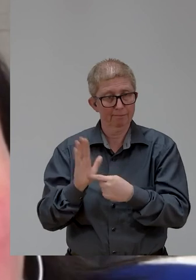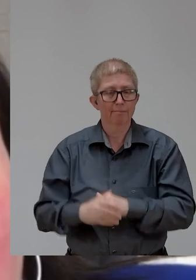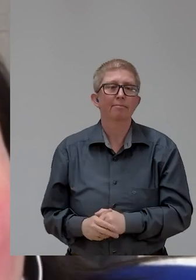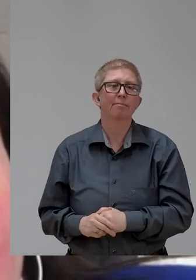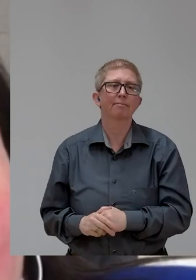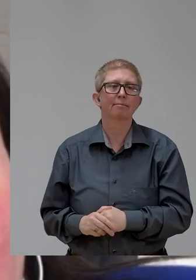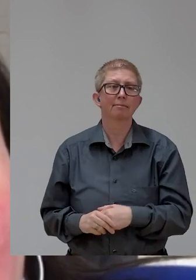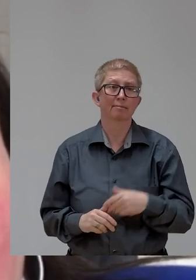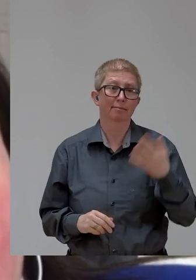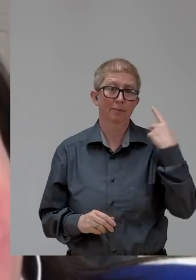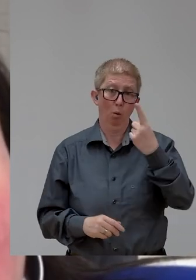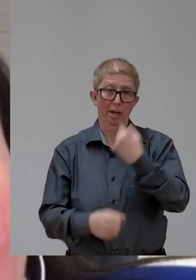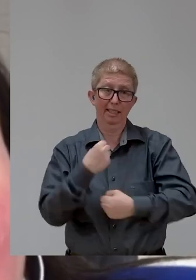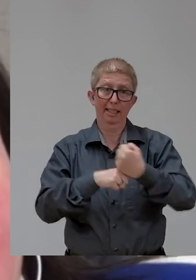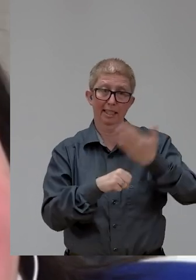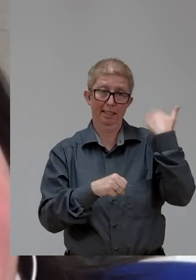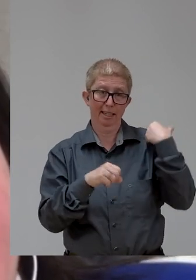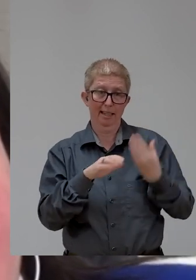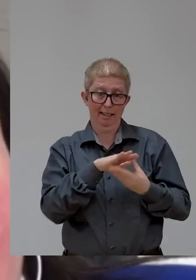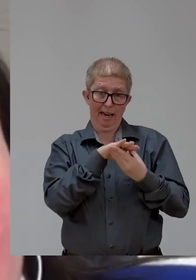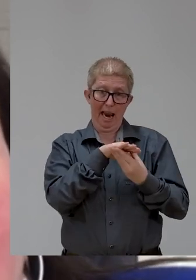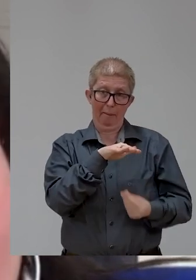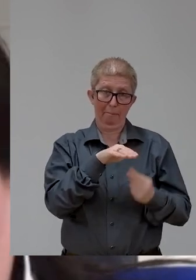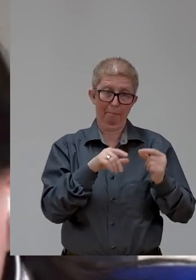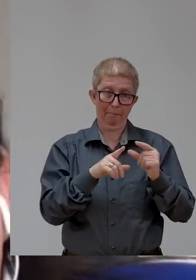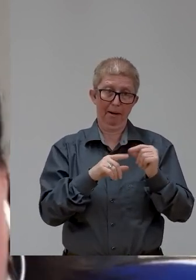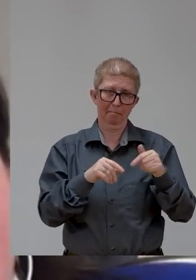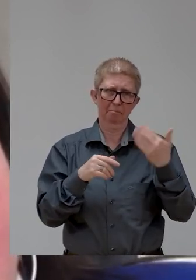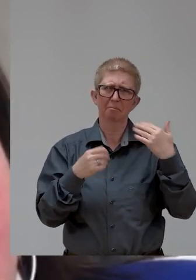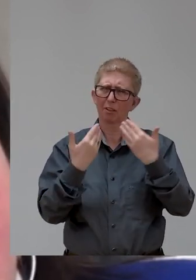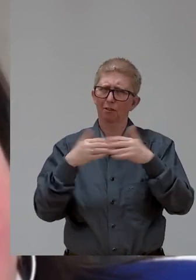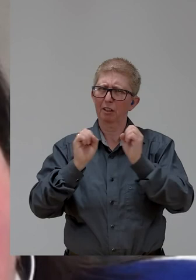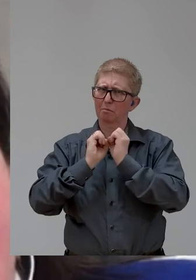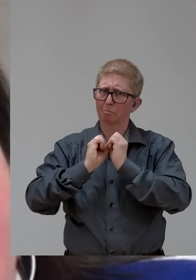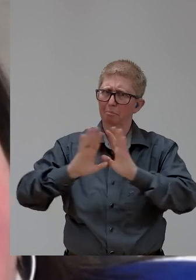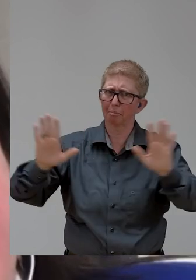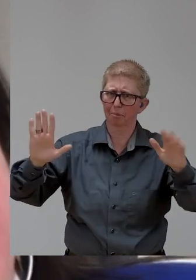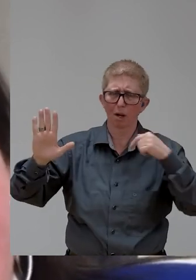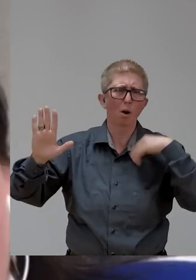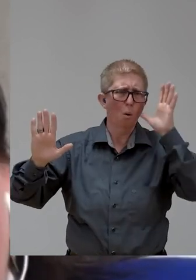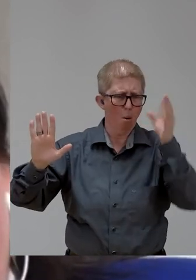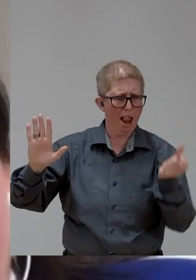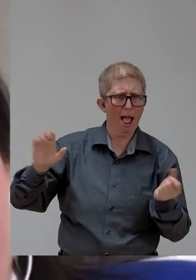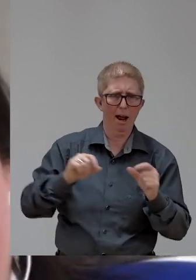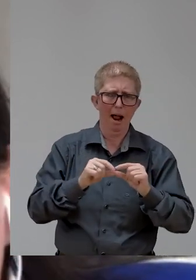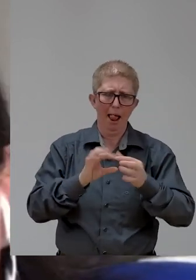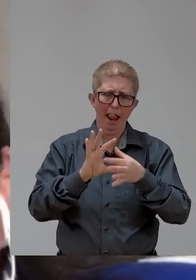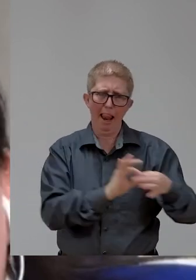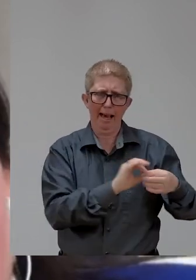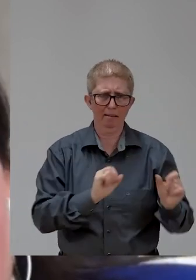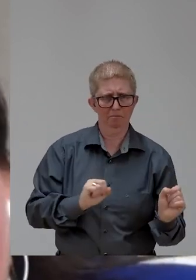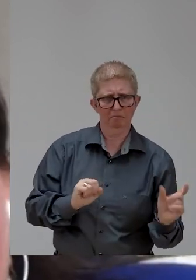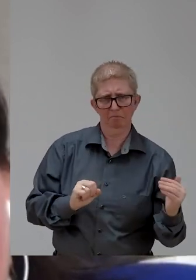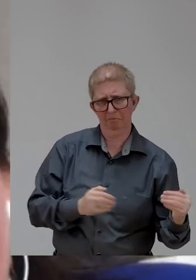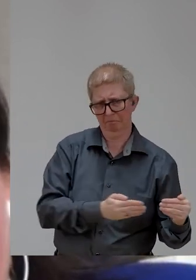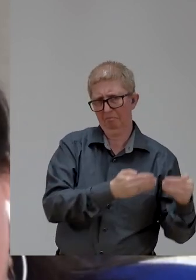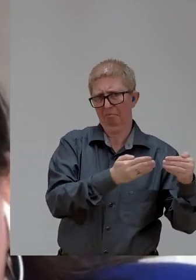last fall. Uh, I believe it's now public. So I'm happy to share after if you want to share with our guests, uh, the link to that.